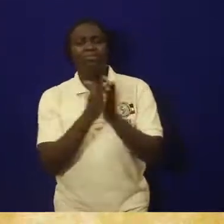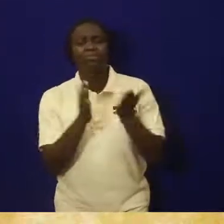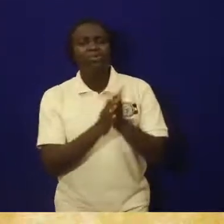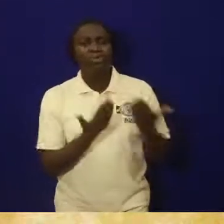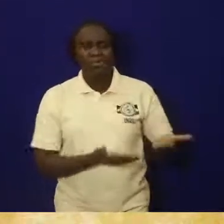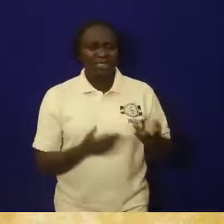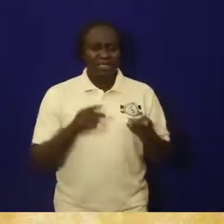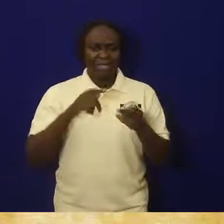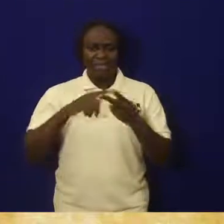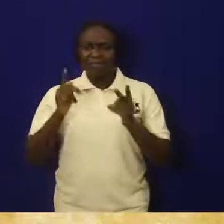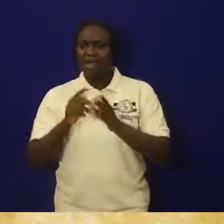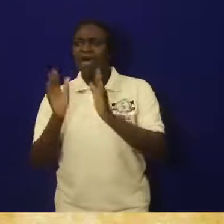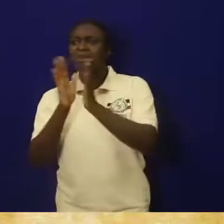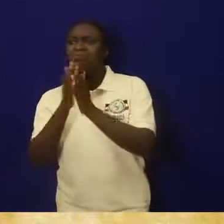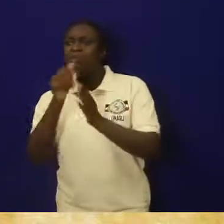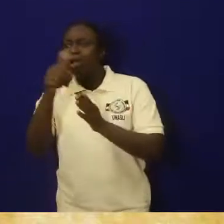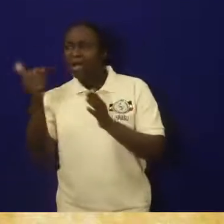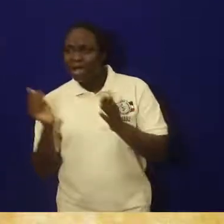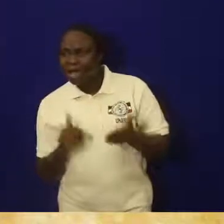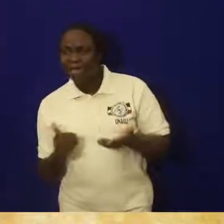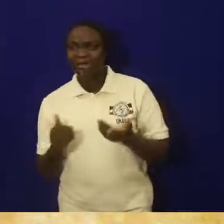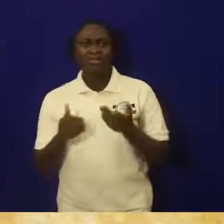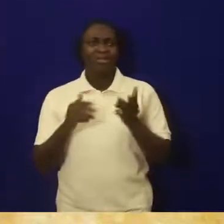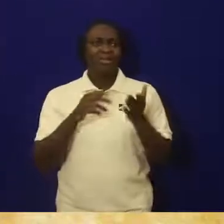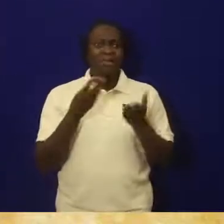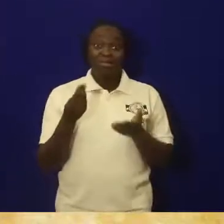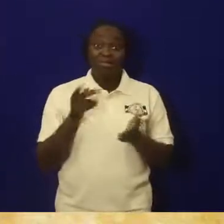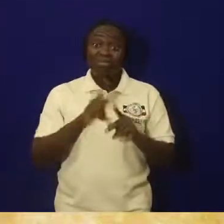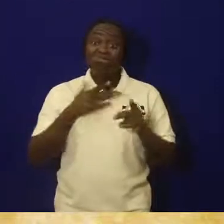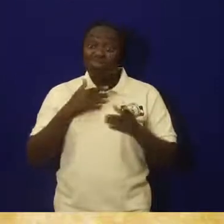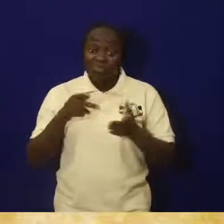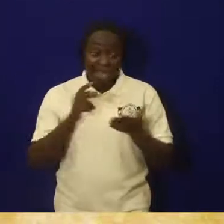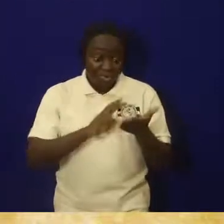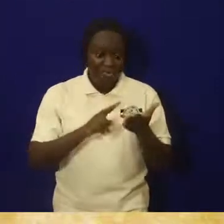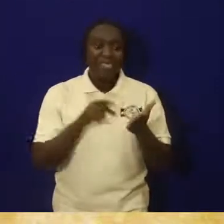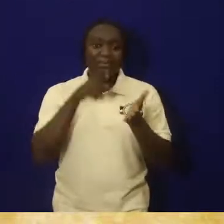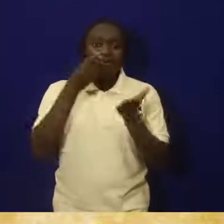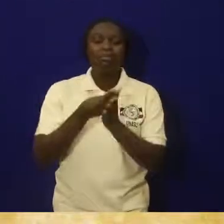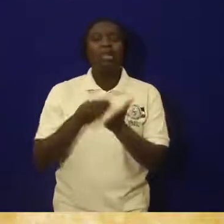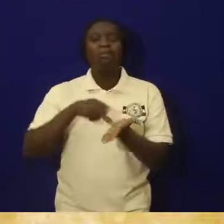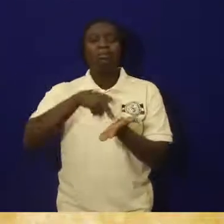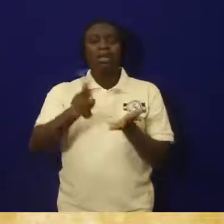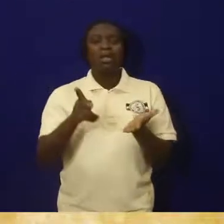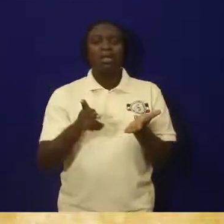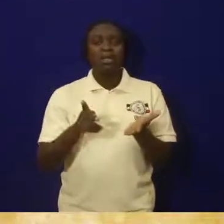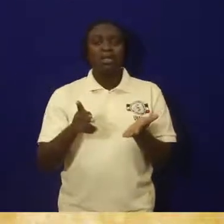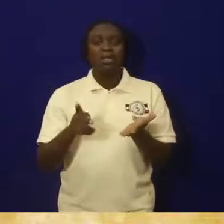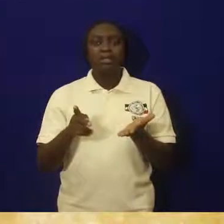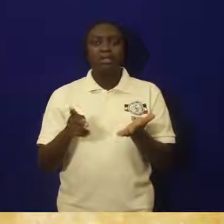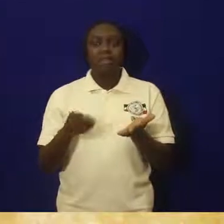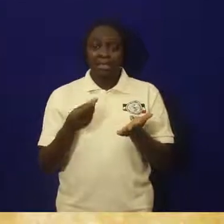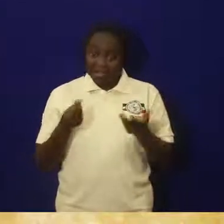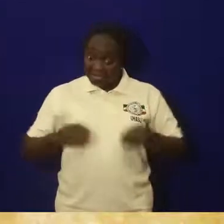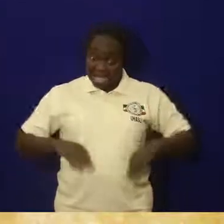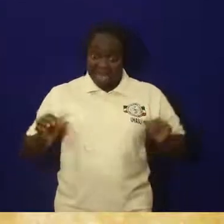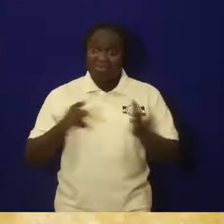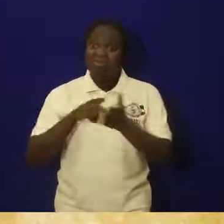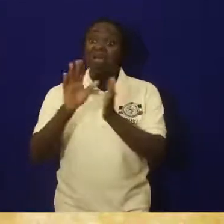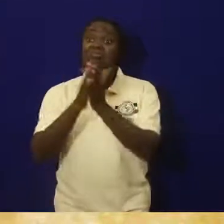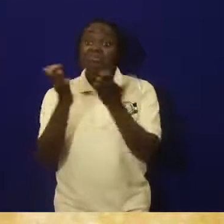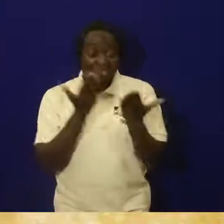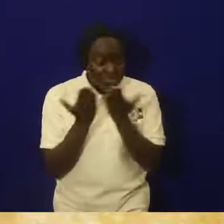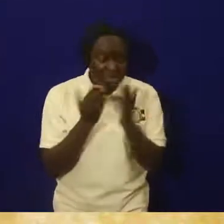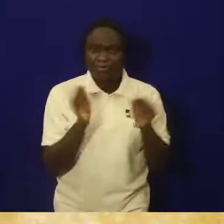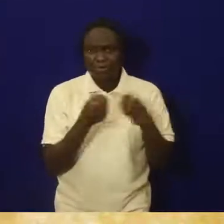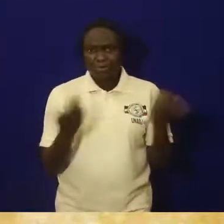to buy notebooks, to buy newspapers, so that we get the information.